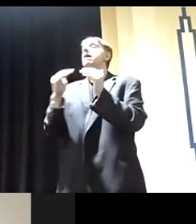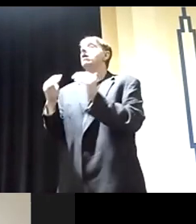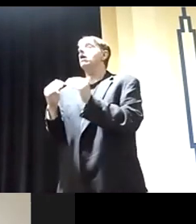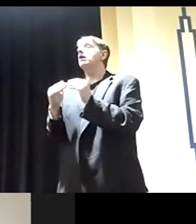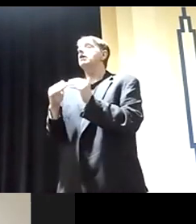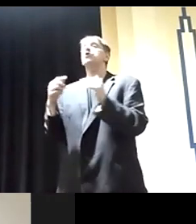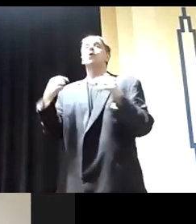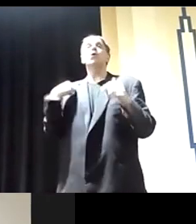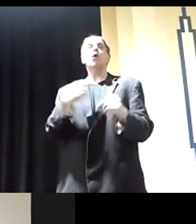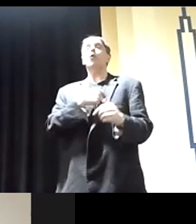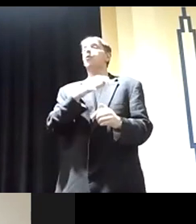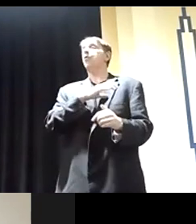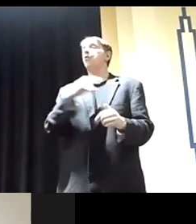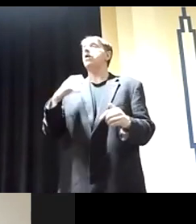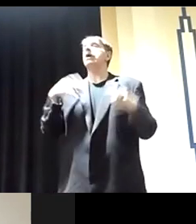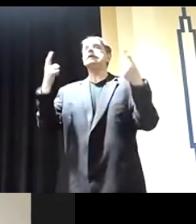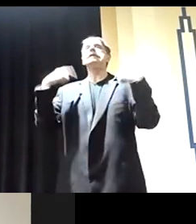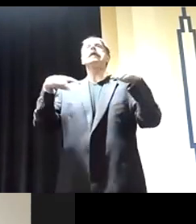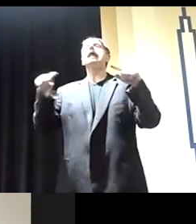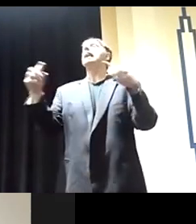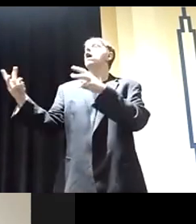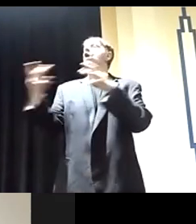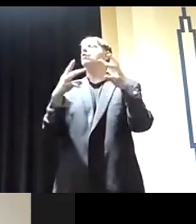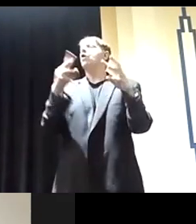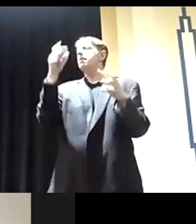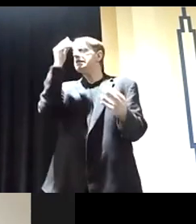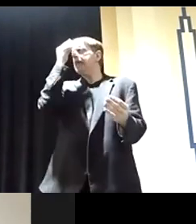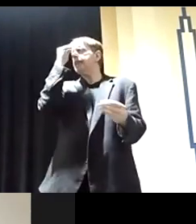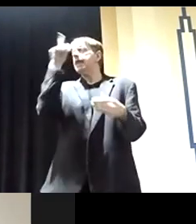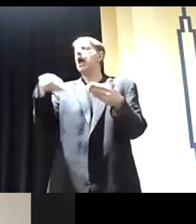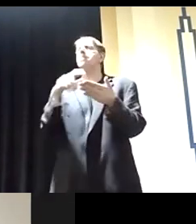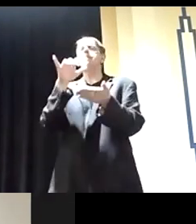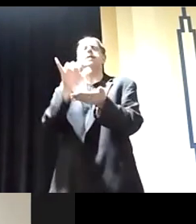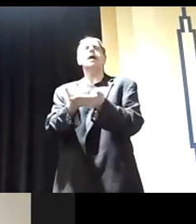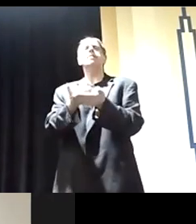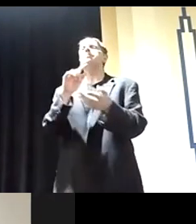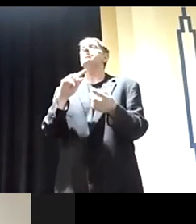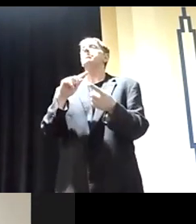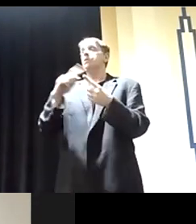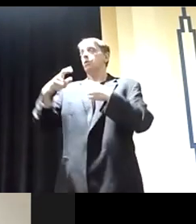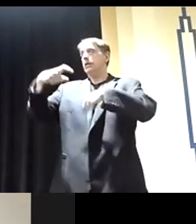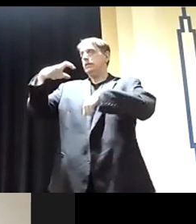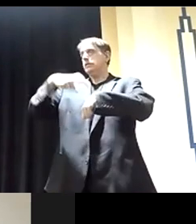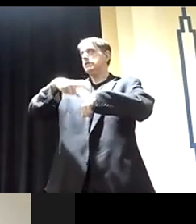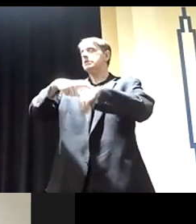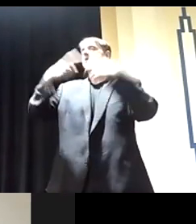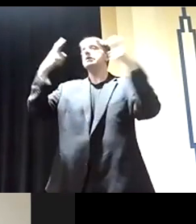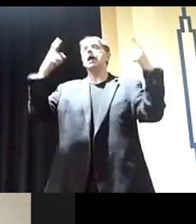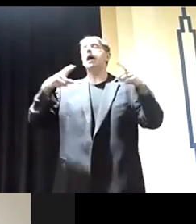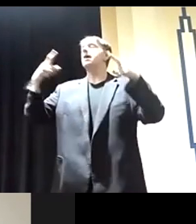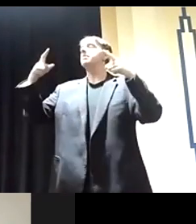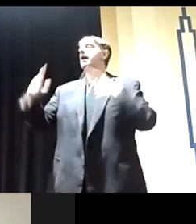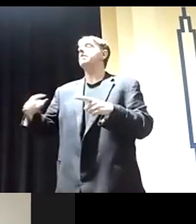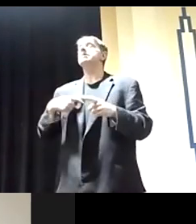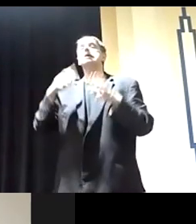we declare war. And we need to really think about that when we, when the time comes. And so I would